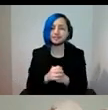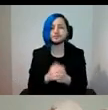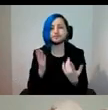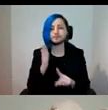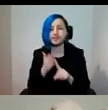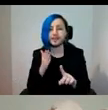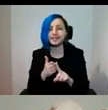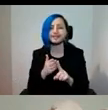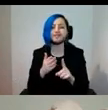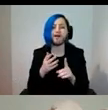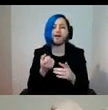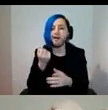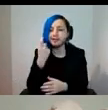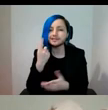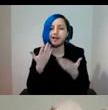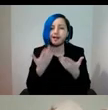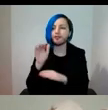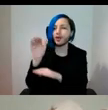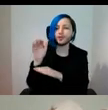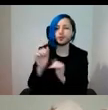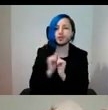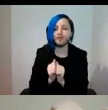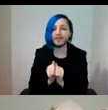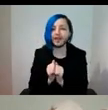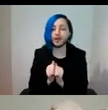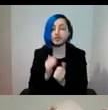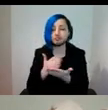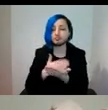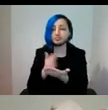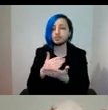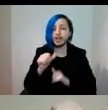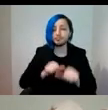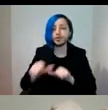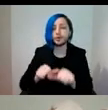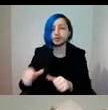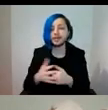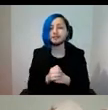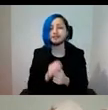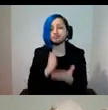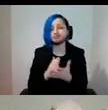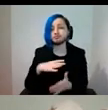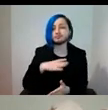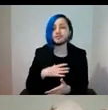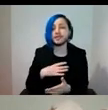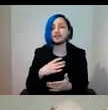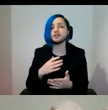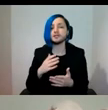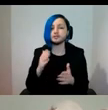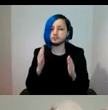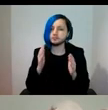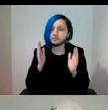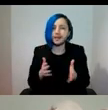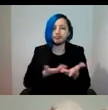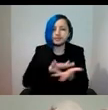and understanding current and future values is a shared process that requires deliberative dialogue and